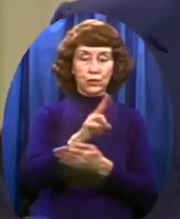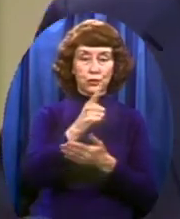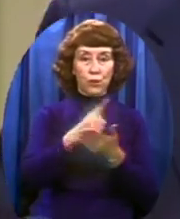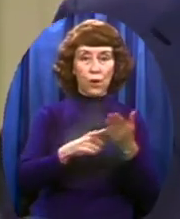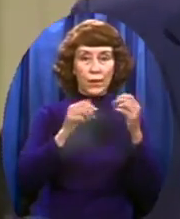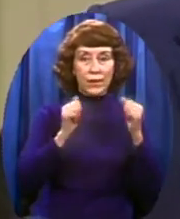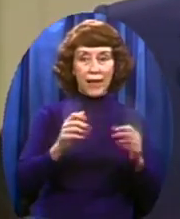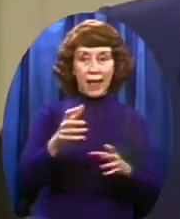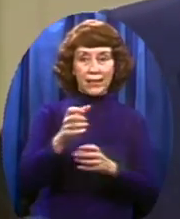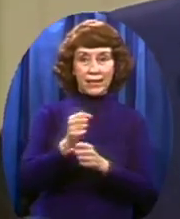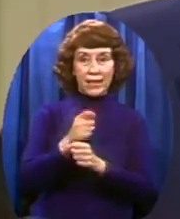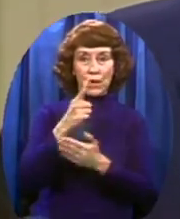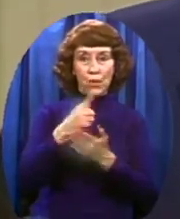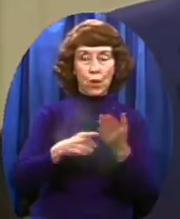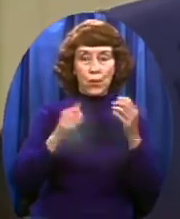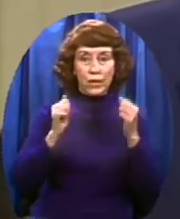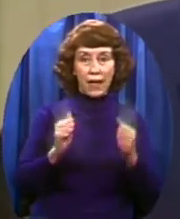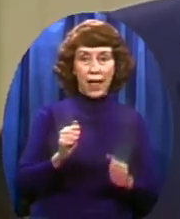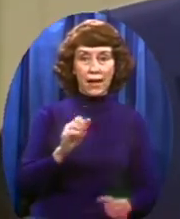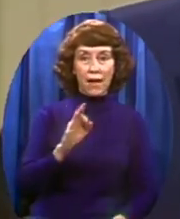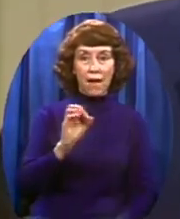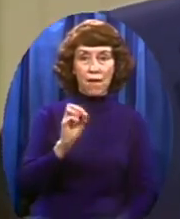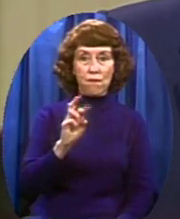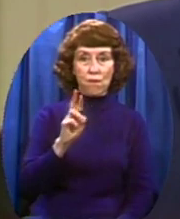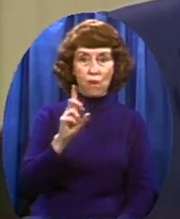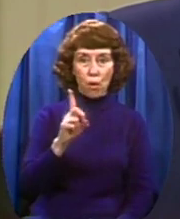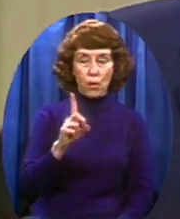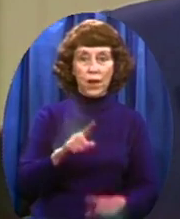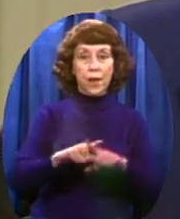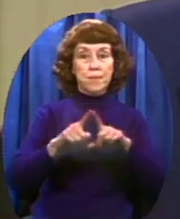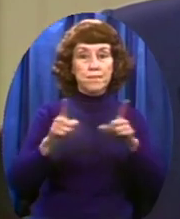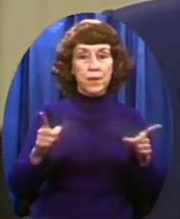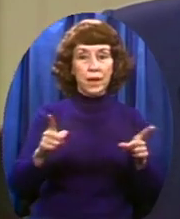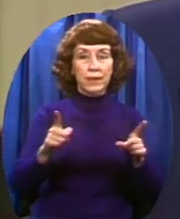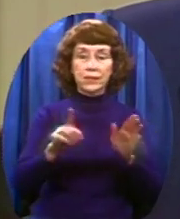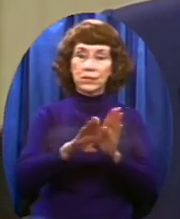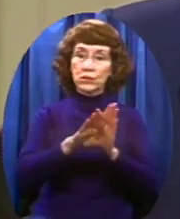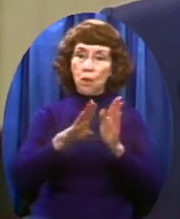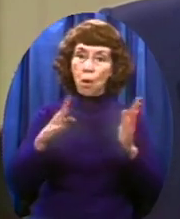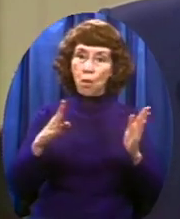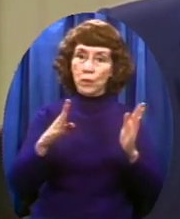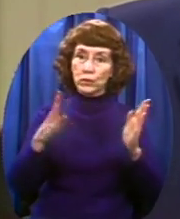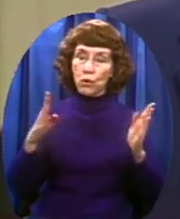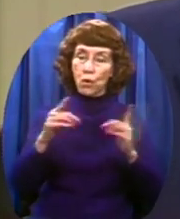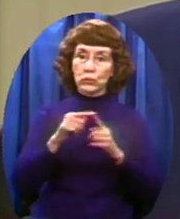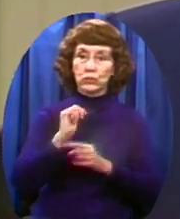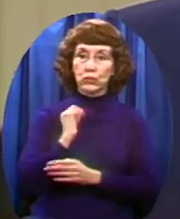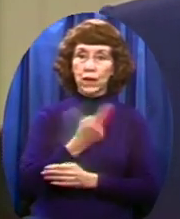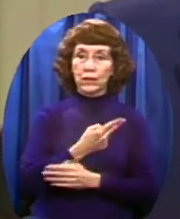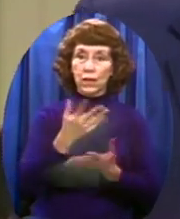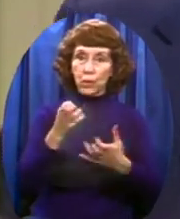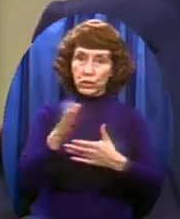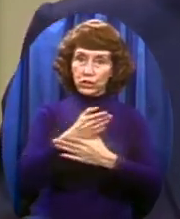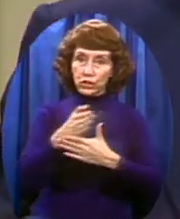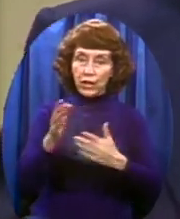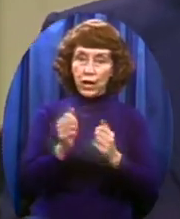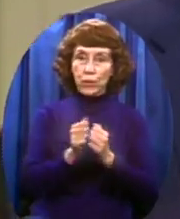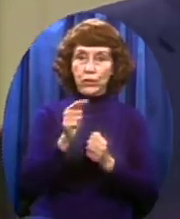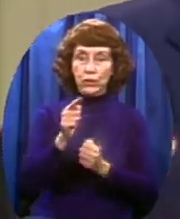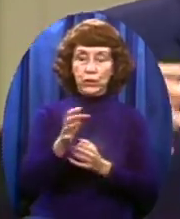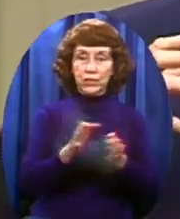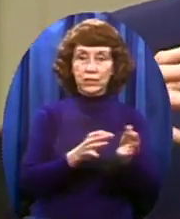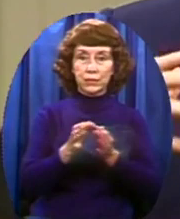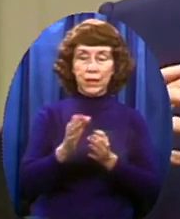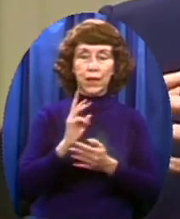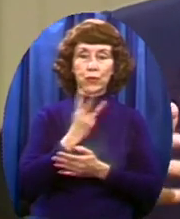a door is opened to us that I want to share with you And that door is this We have just concluded three or